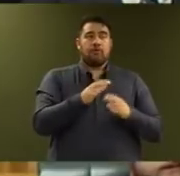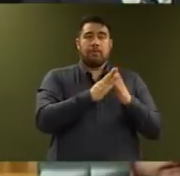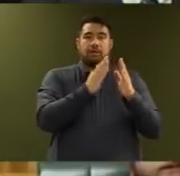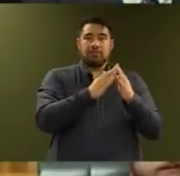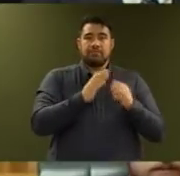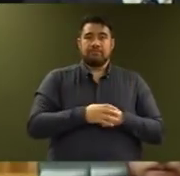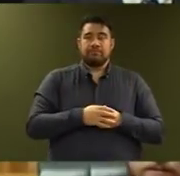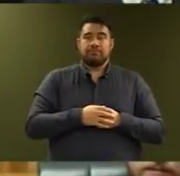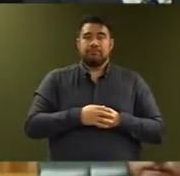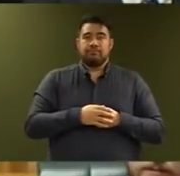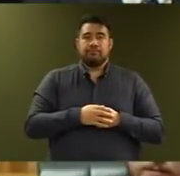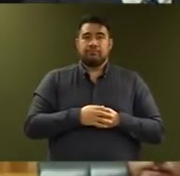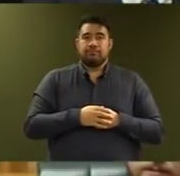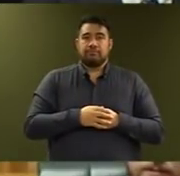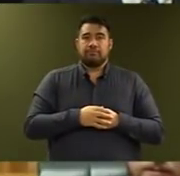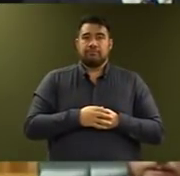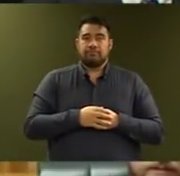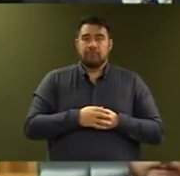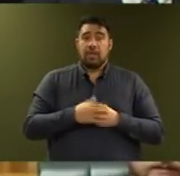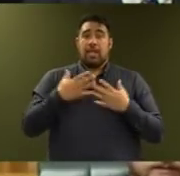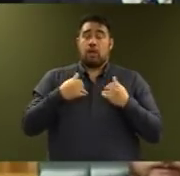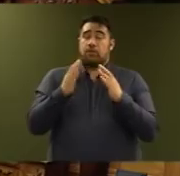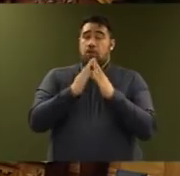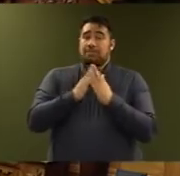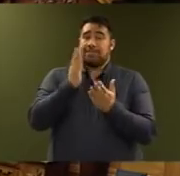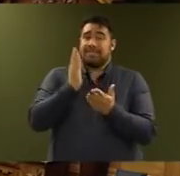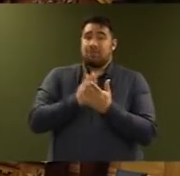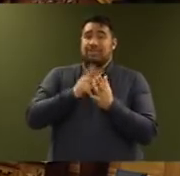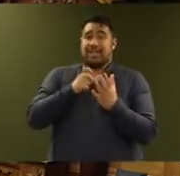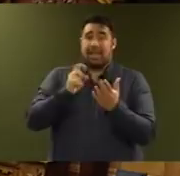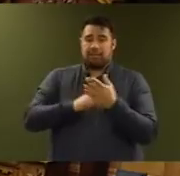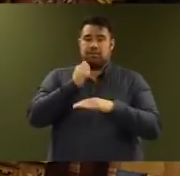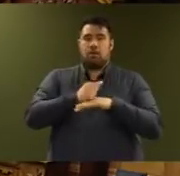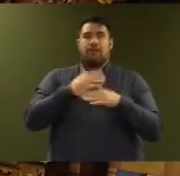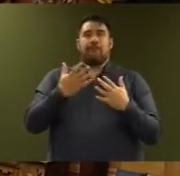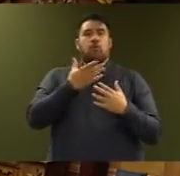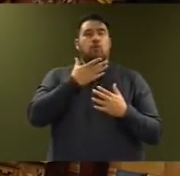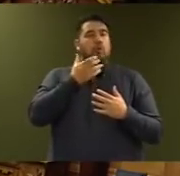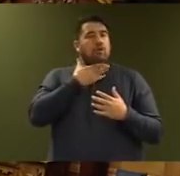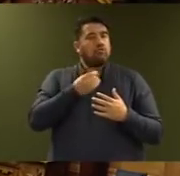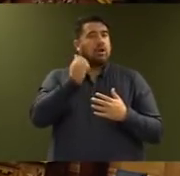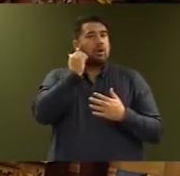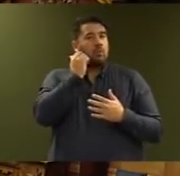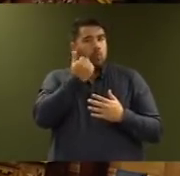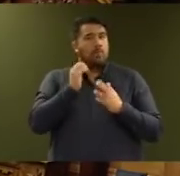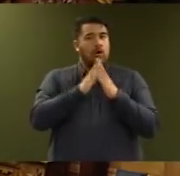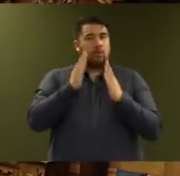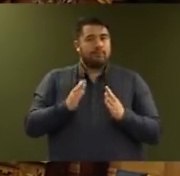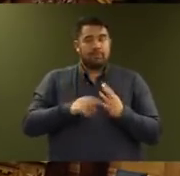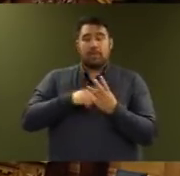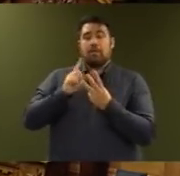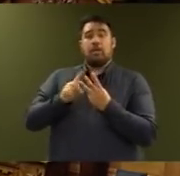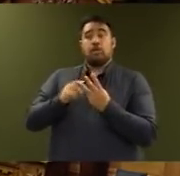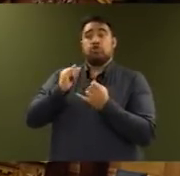to ensure all rentals are warm and dry. We restarted payments to the New Zealand superannuation fund